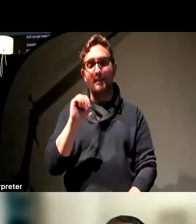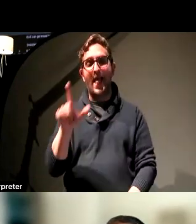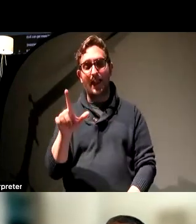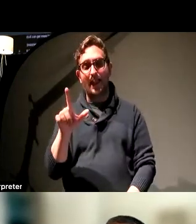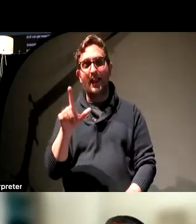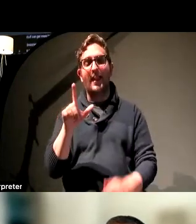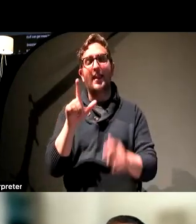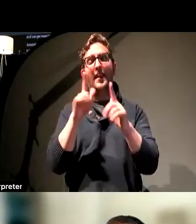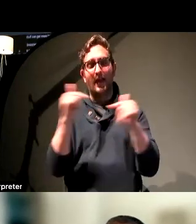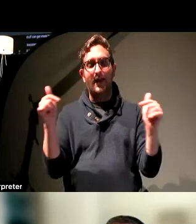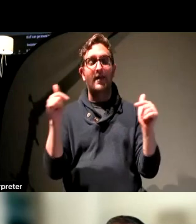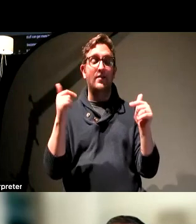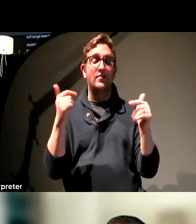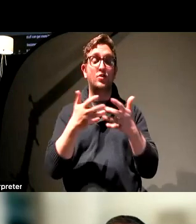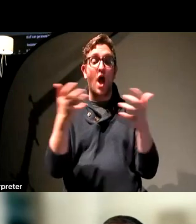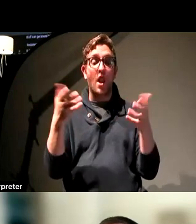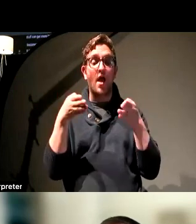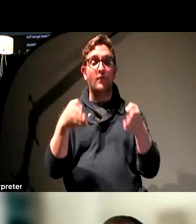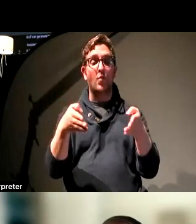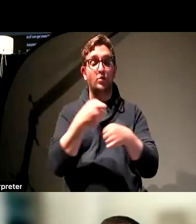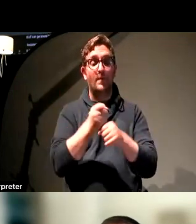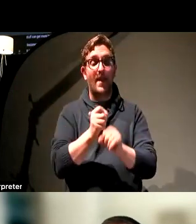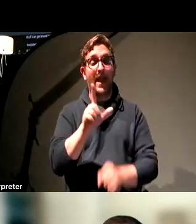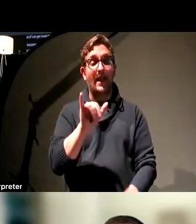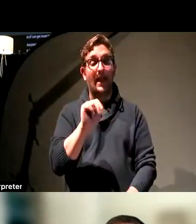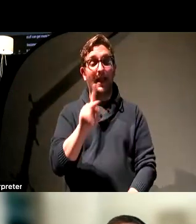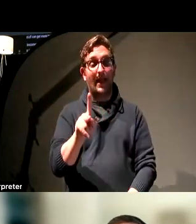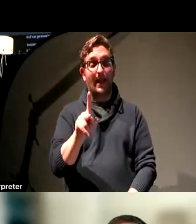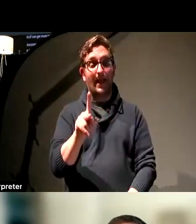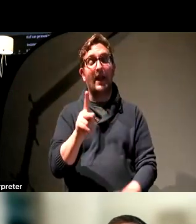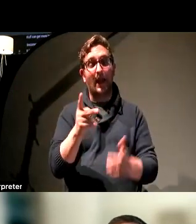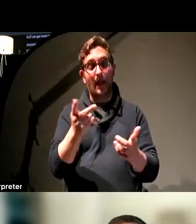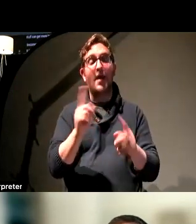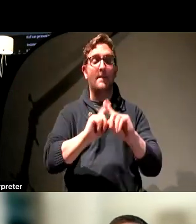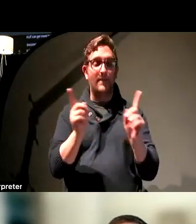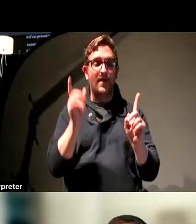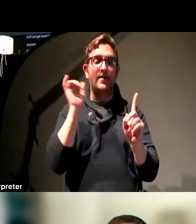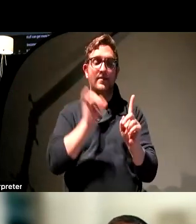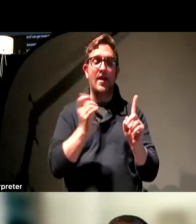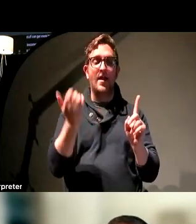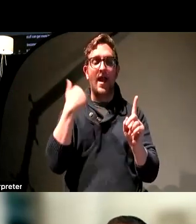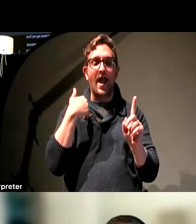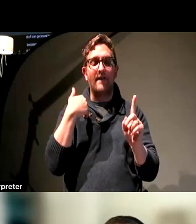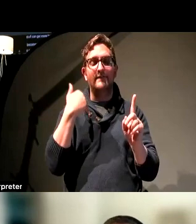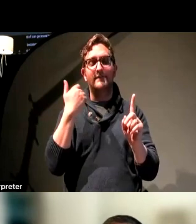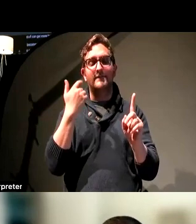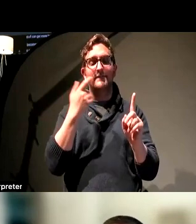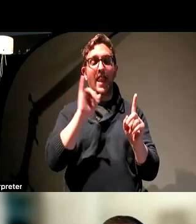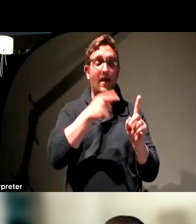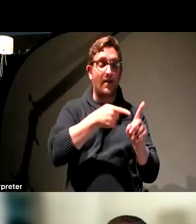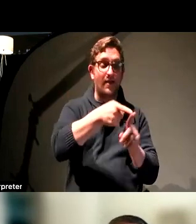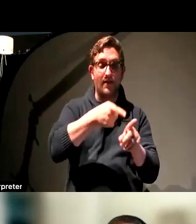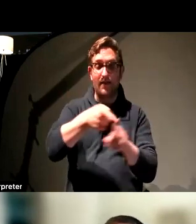ways to make a link. Those who aren't in the tech space might not know this, but there are a lot of different ways to build a